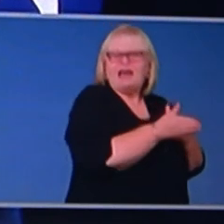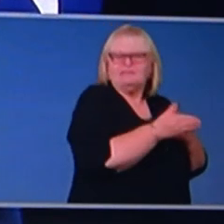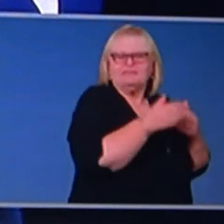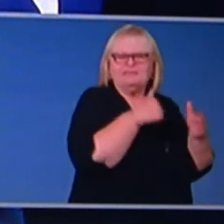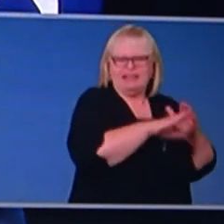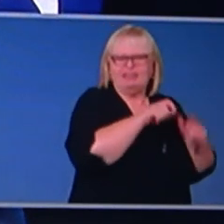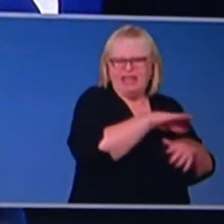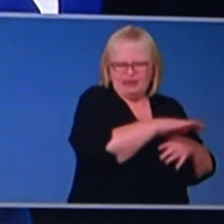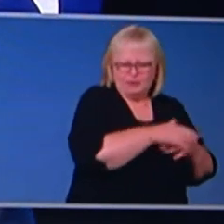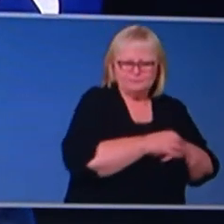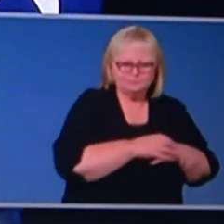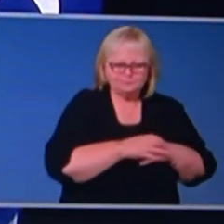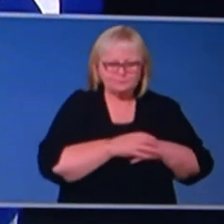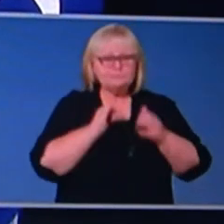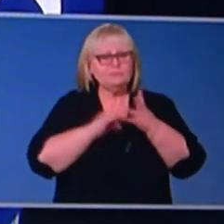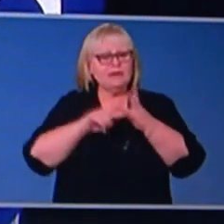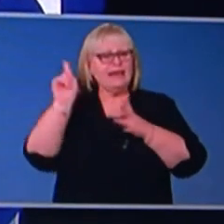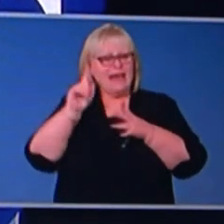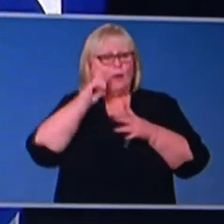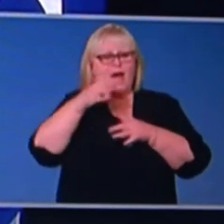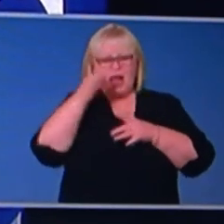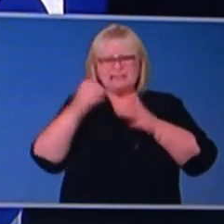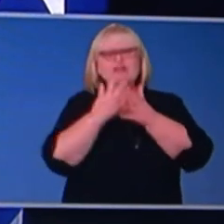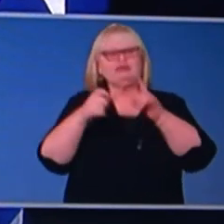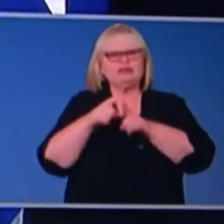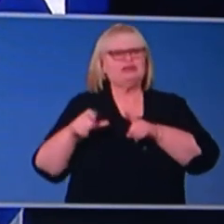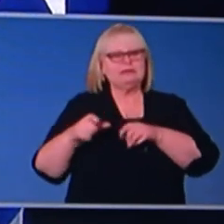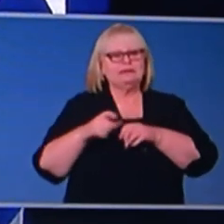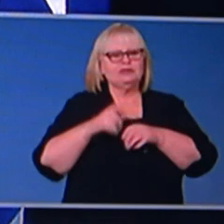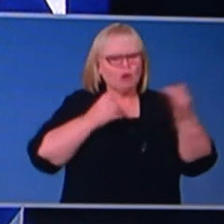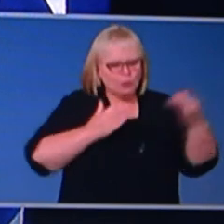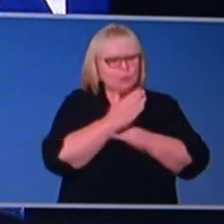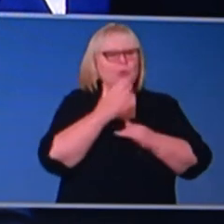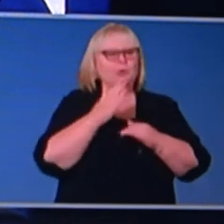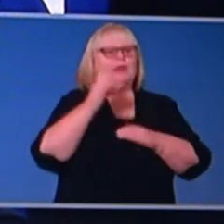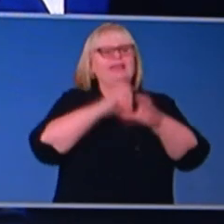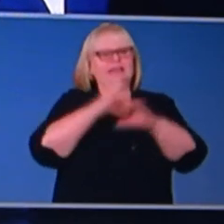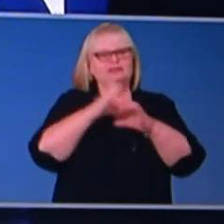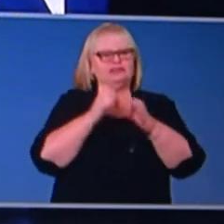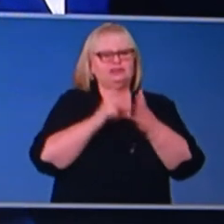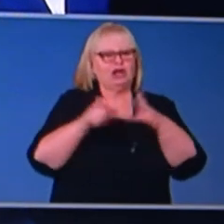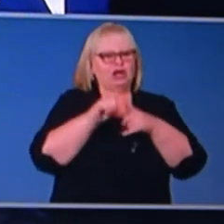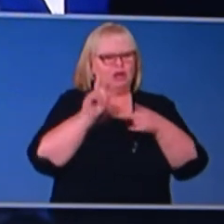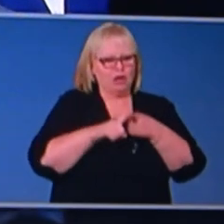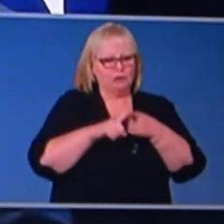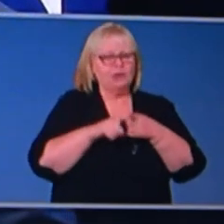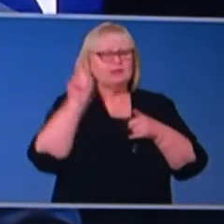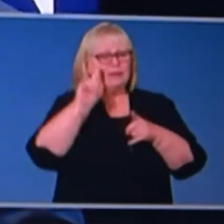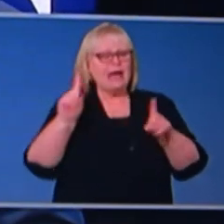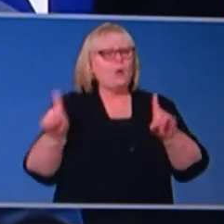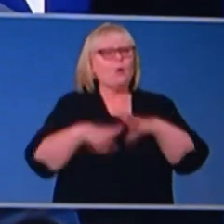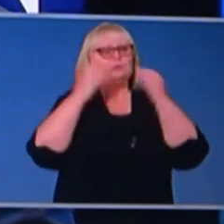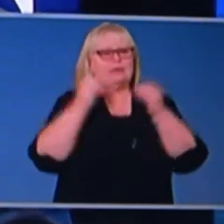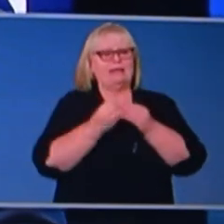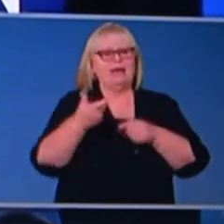aged care sector. So with that, I might hand over to Richard to go through the industry code and the announcement we've made. That brings to $850